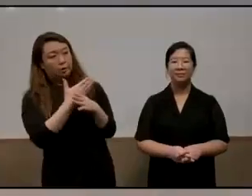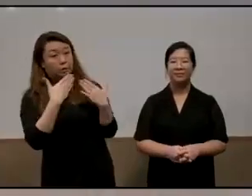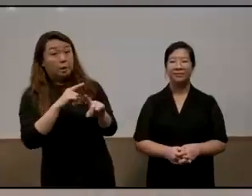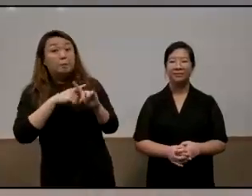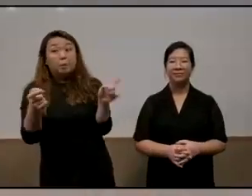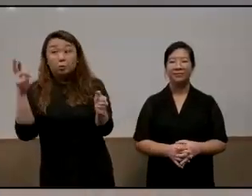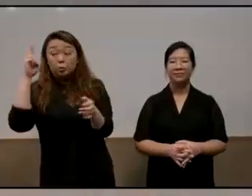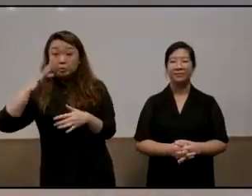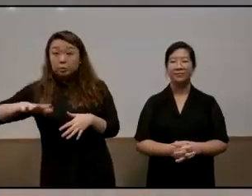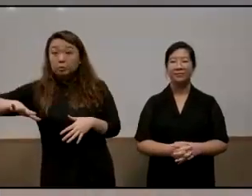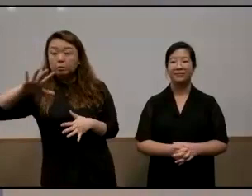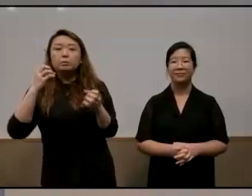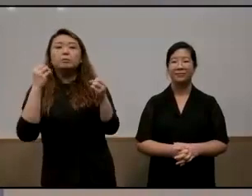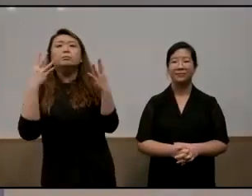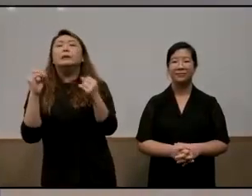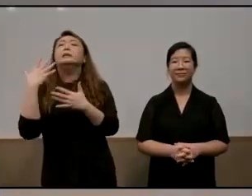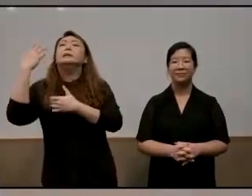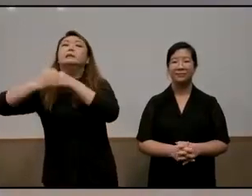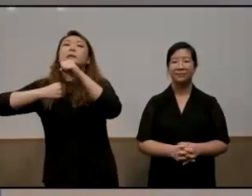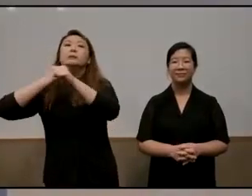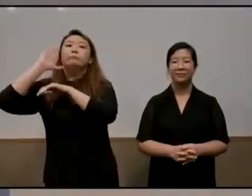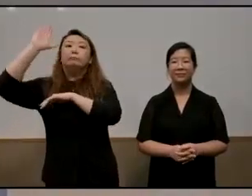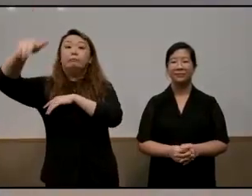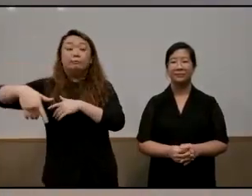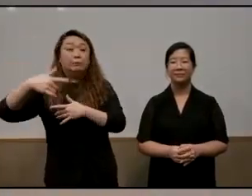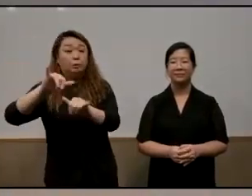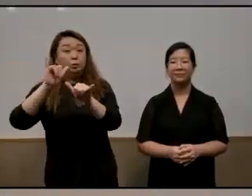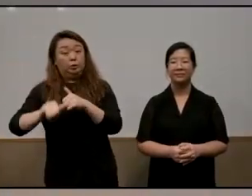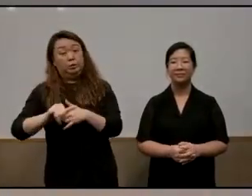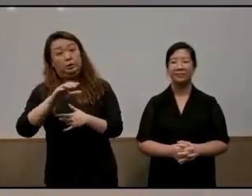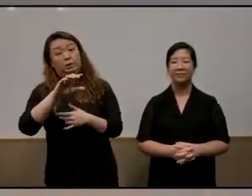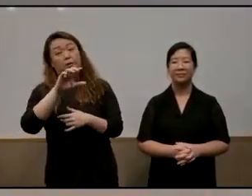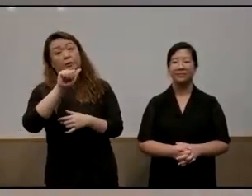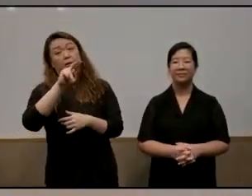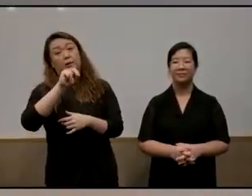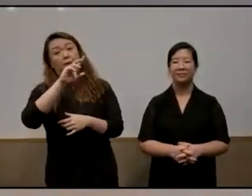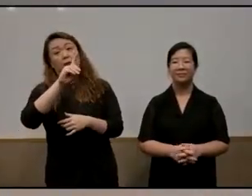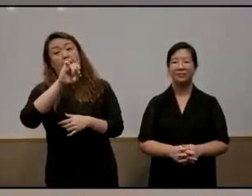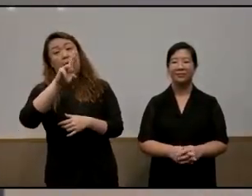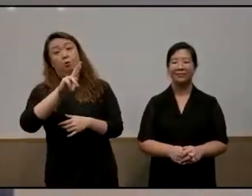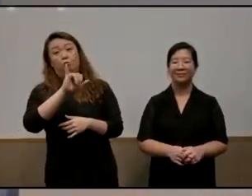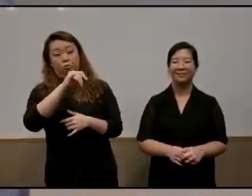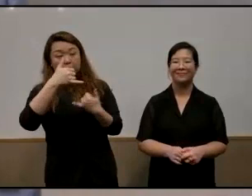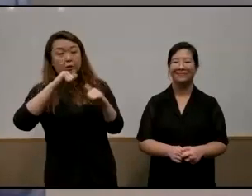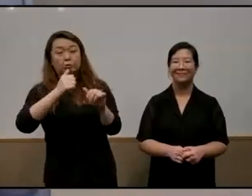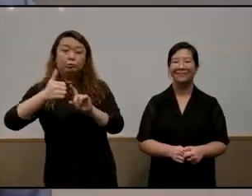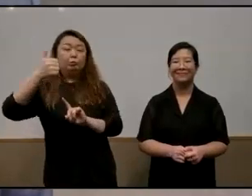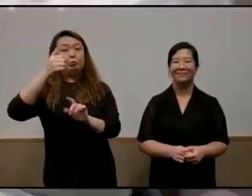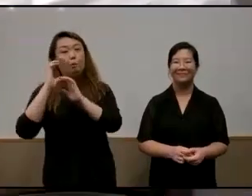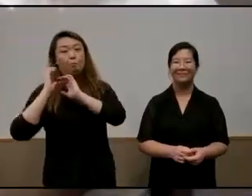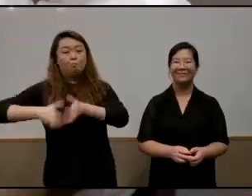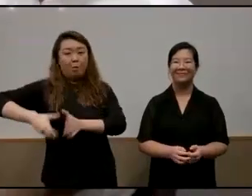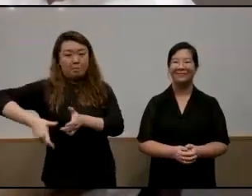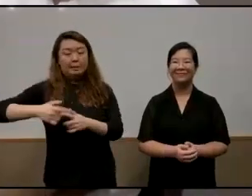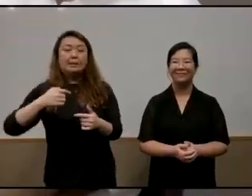just to remind you about many decades later since you left school san andrews is at the top of rugby not sgi or ri as san andrews boy i